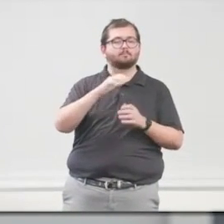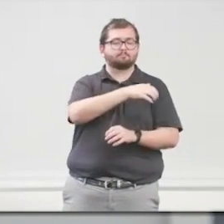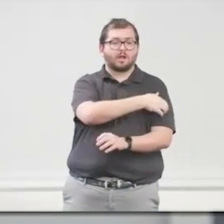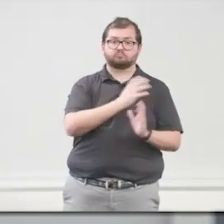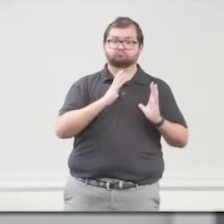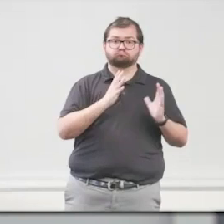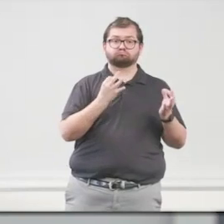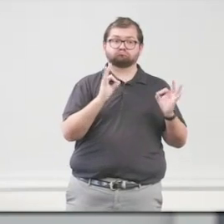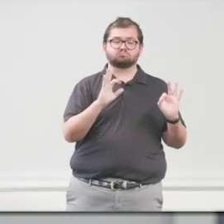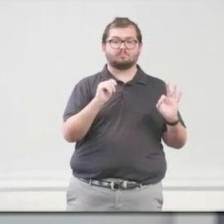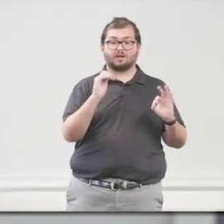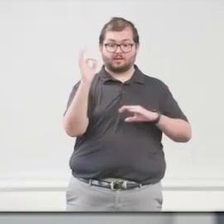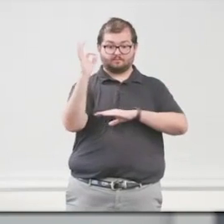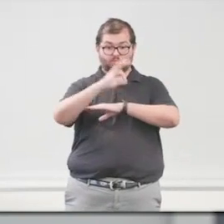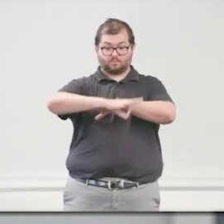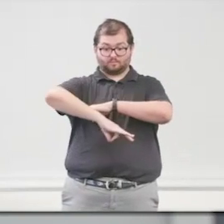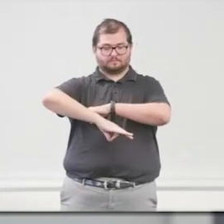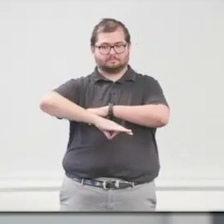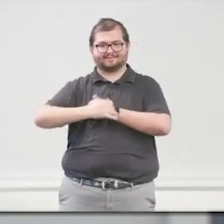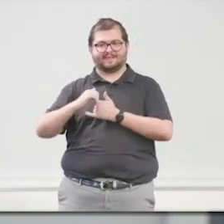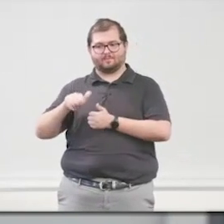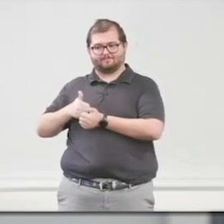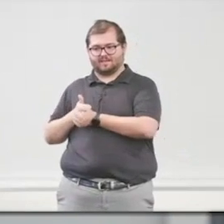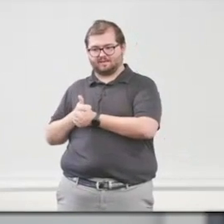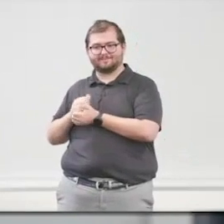then we're on the backup generator and everything is limited.